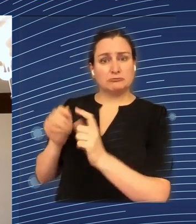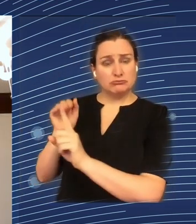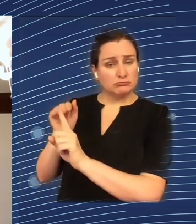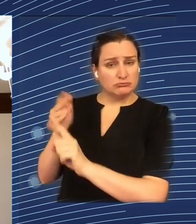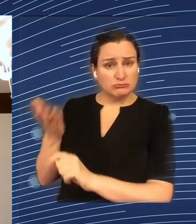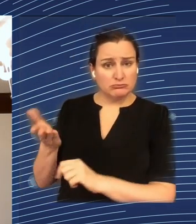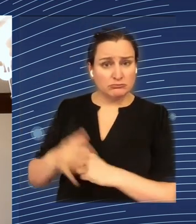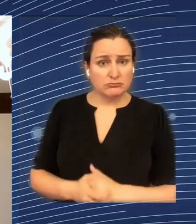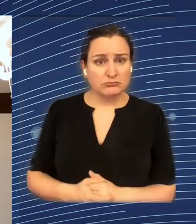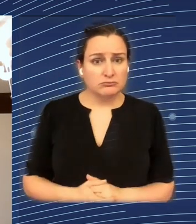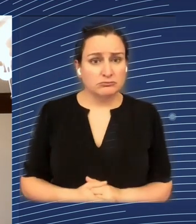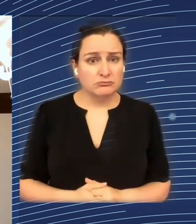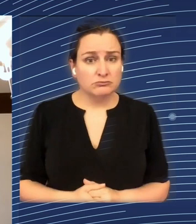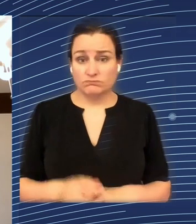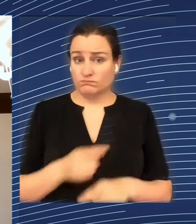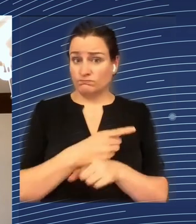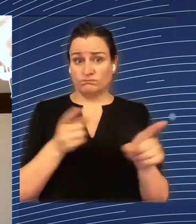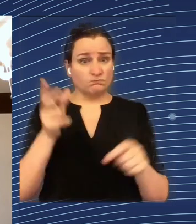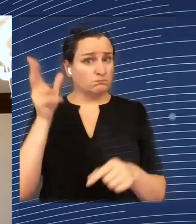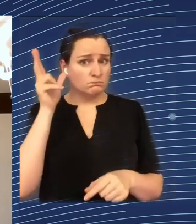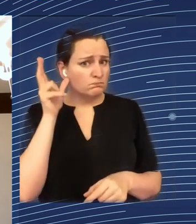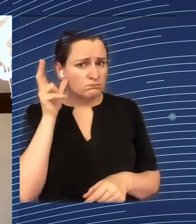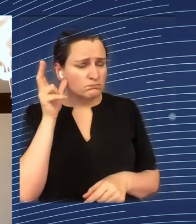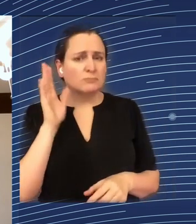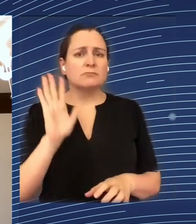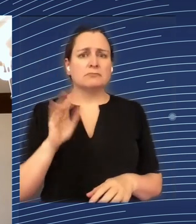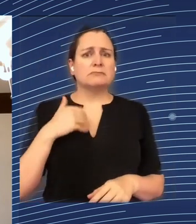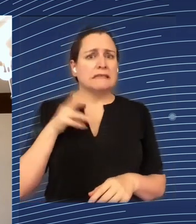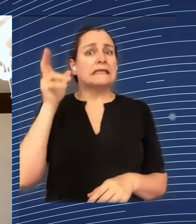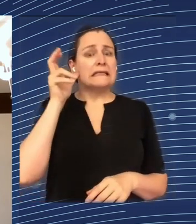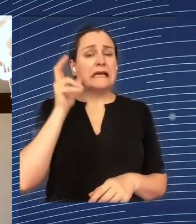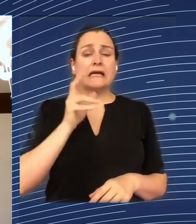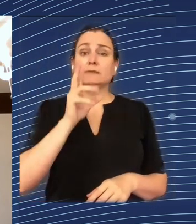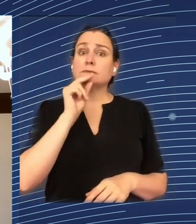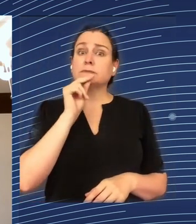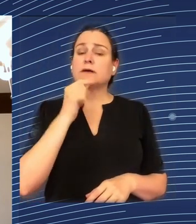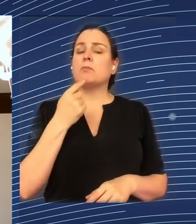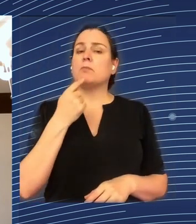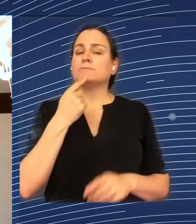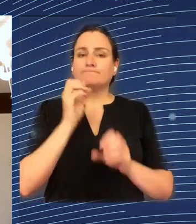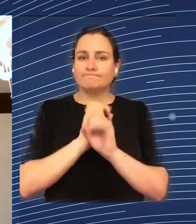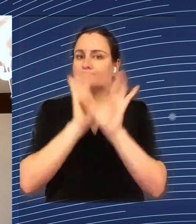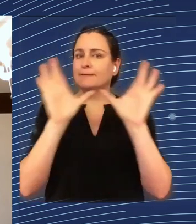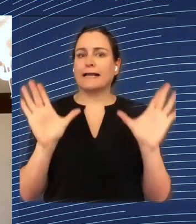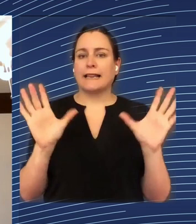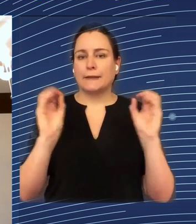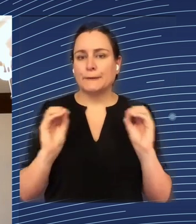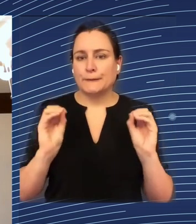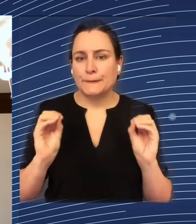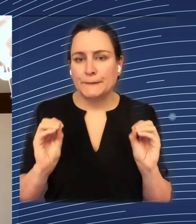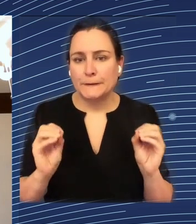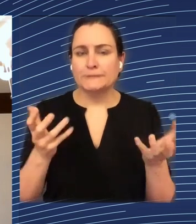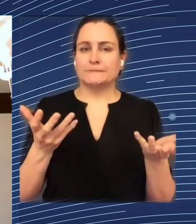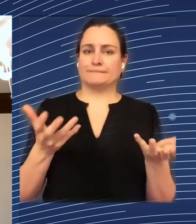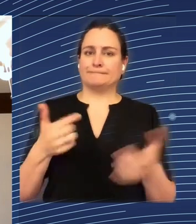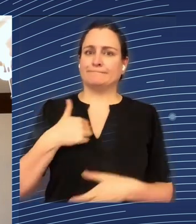Can you not hear me? We can, but it's not quite clear. And I think that would be a terrible waste. Because we'd really like